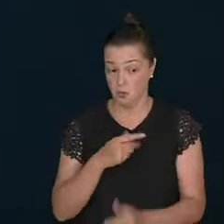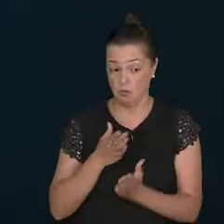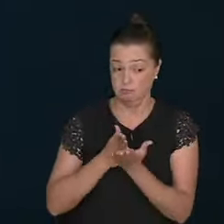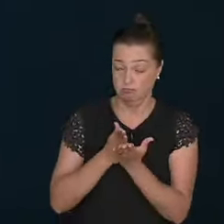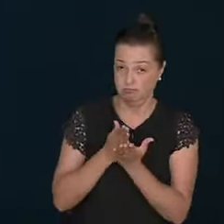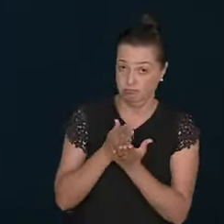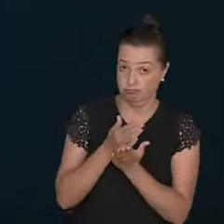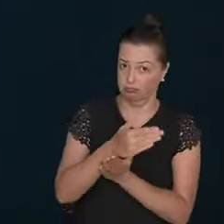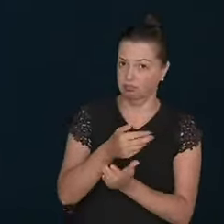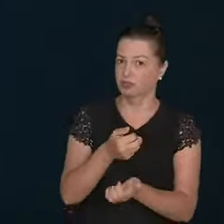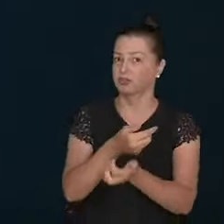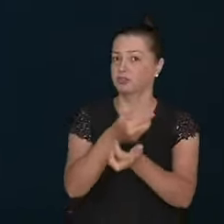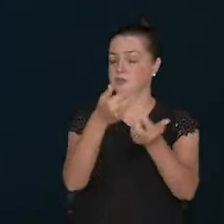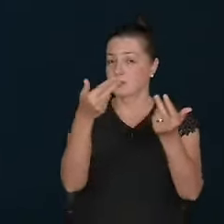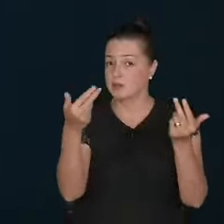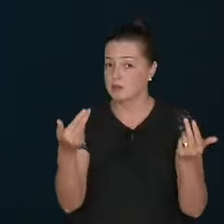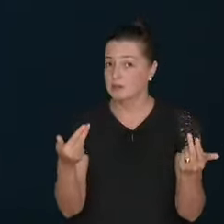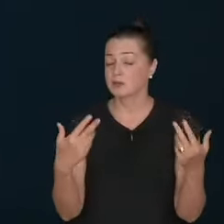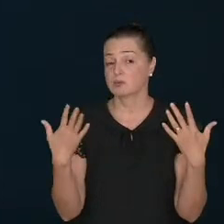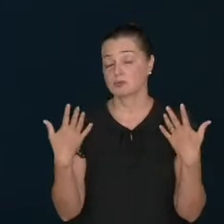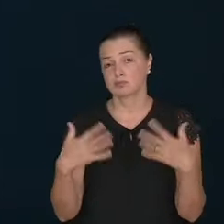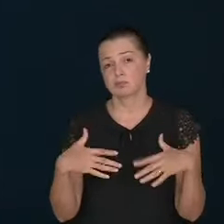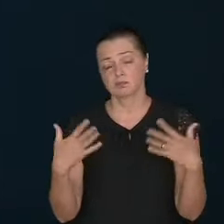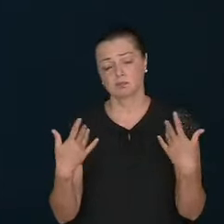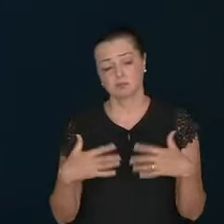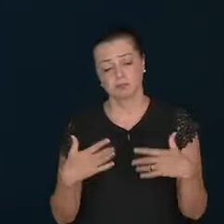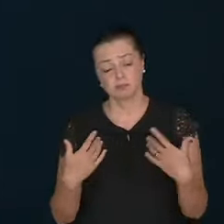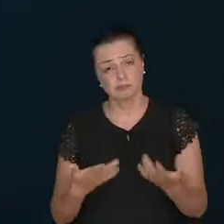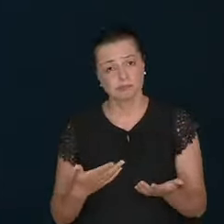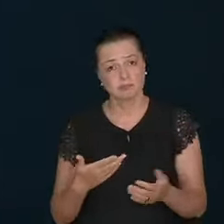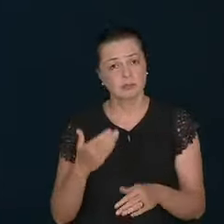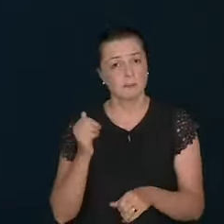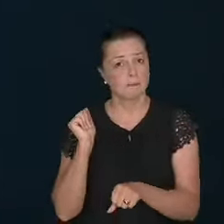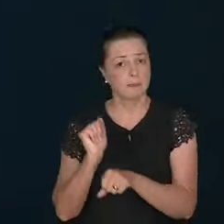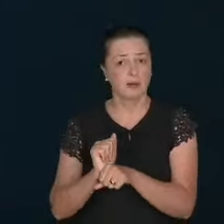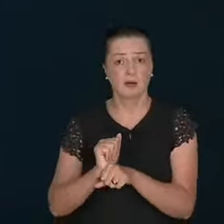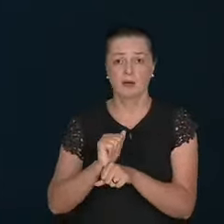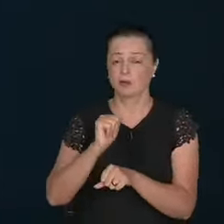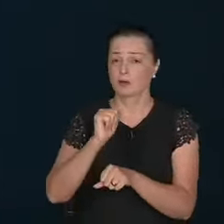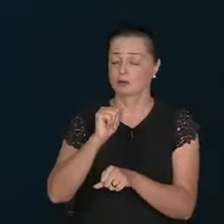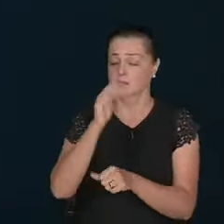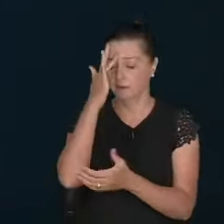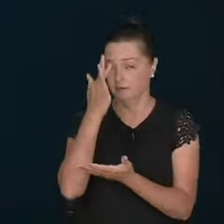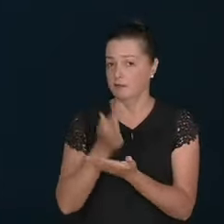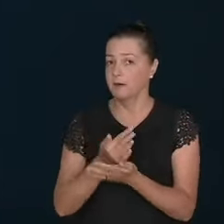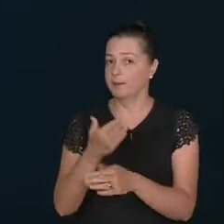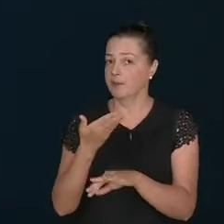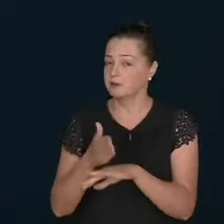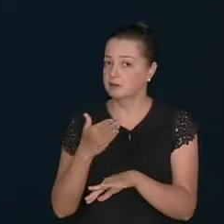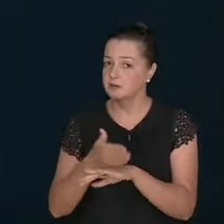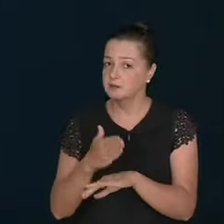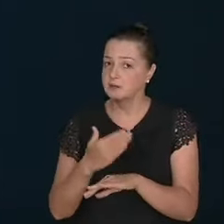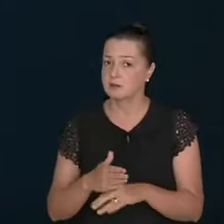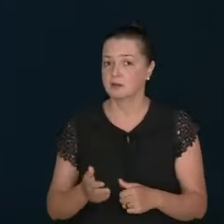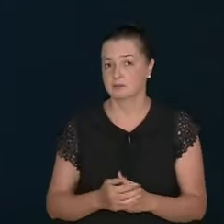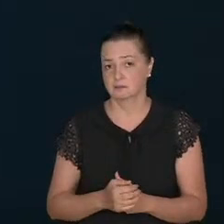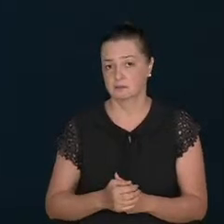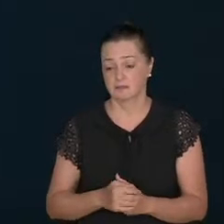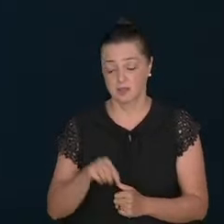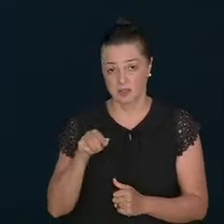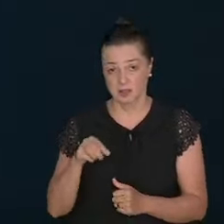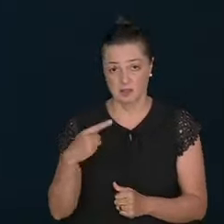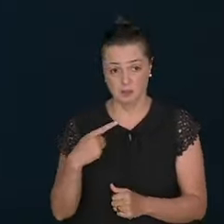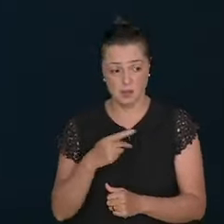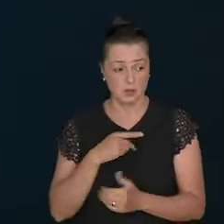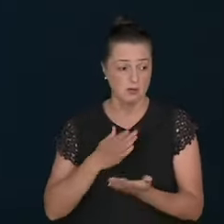When he falls. Many of them. They. Diviate. From the way. They backslide. They say.